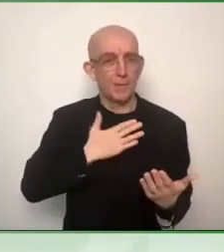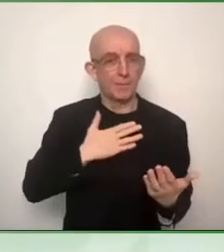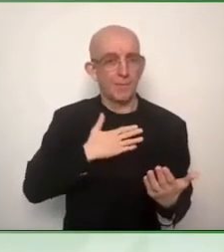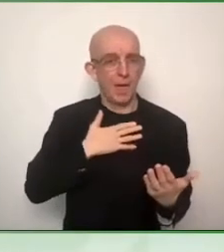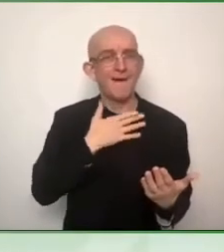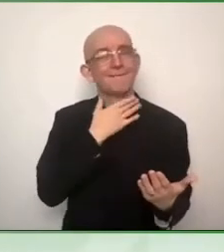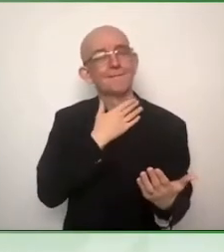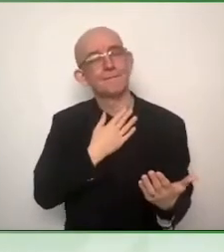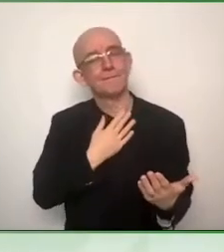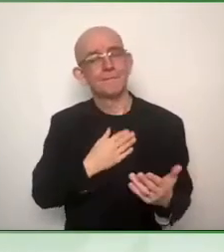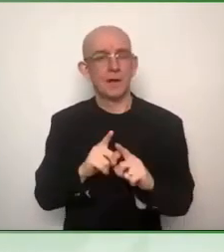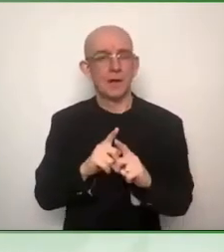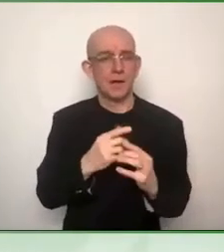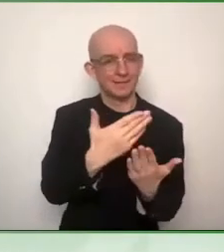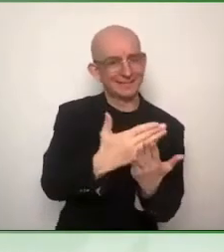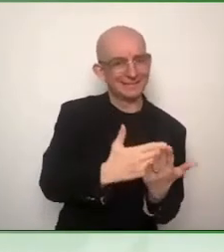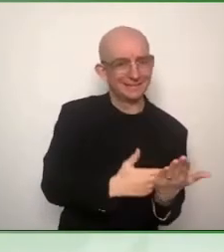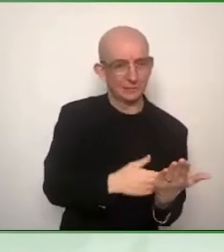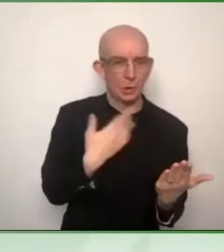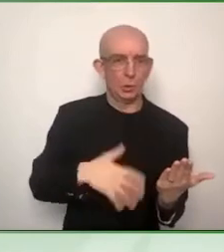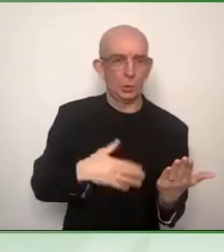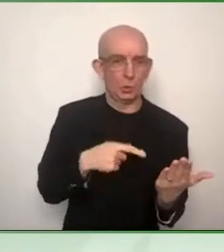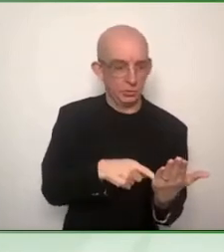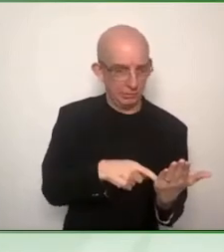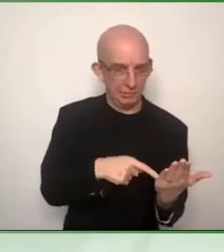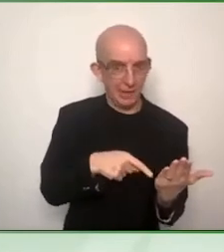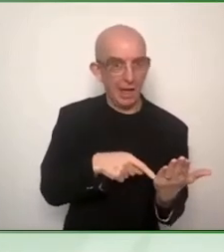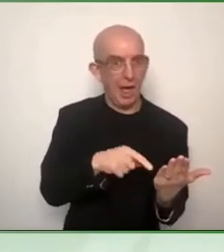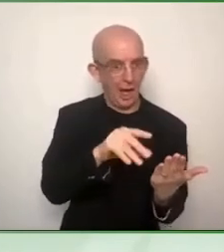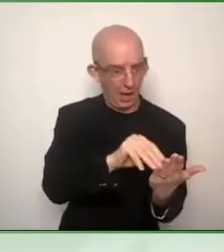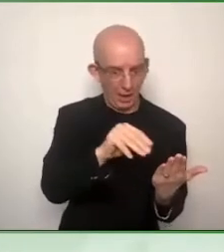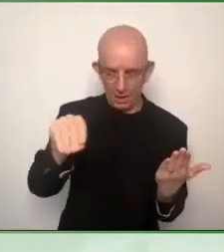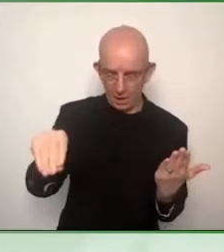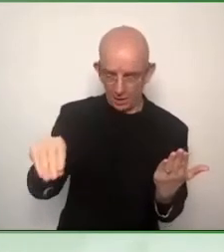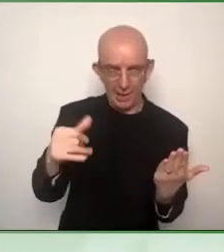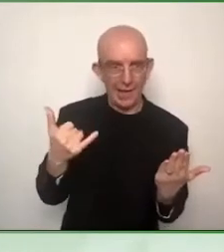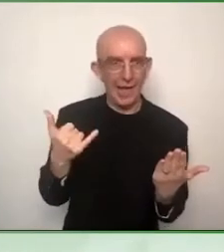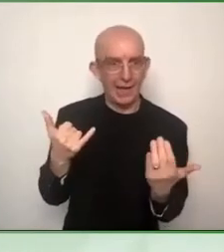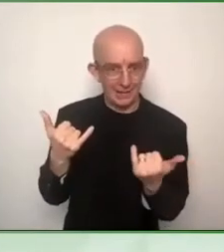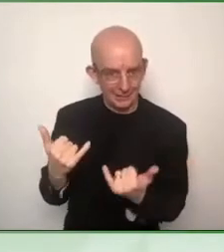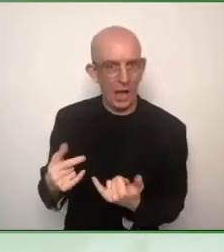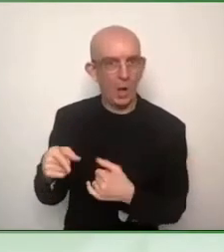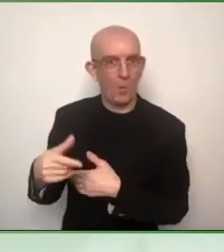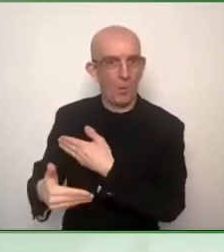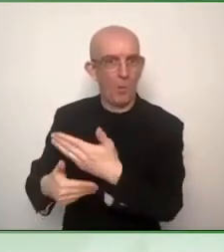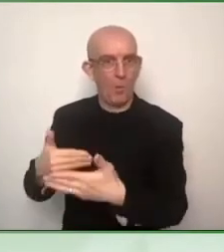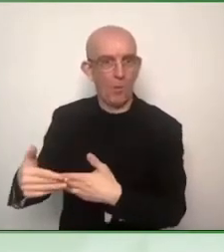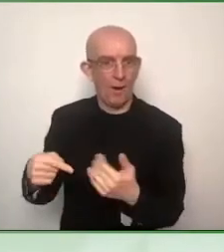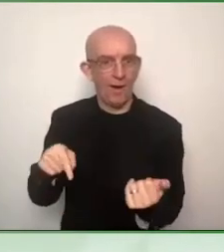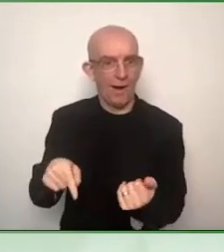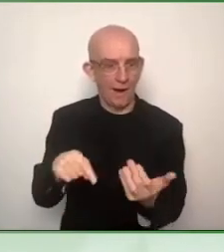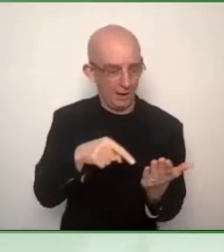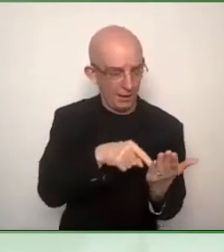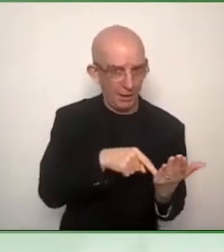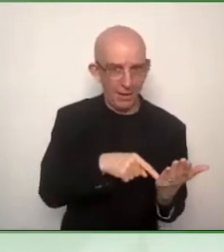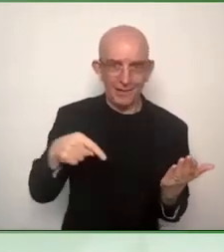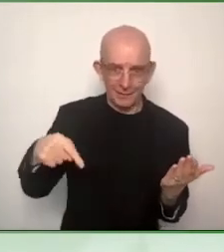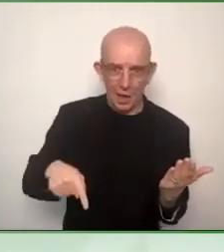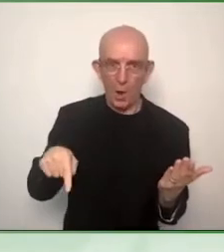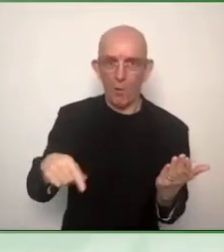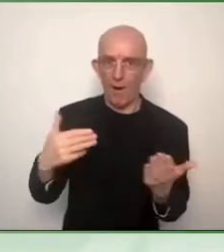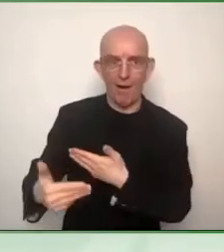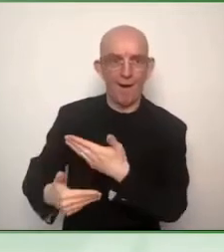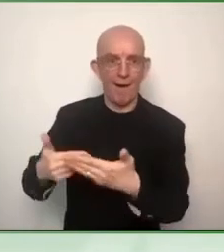to participate in this process. It is really essential that all those affected by the